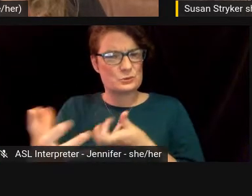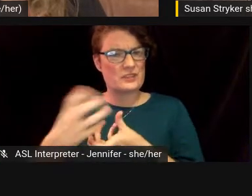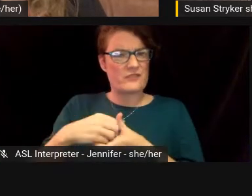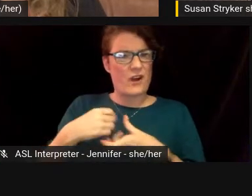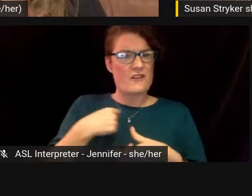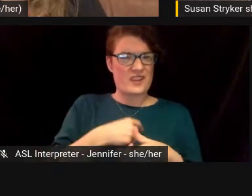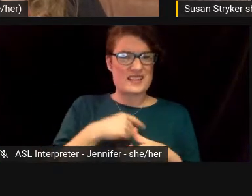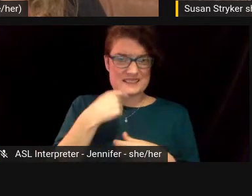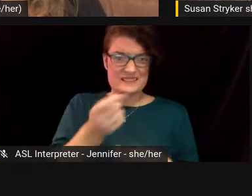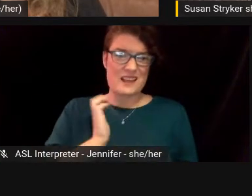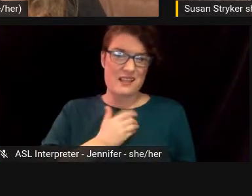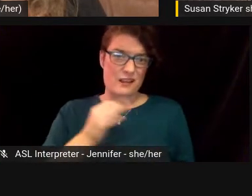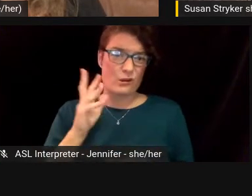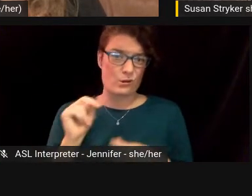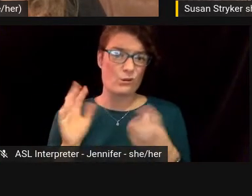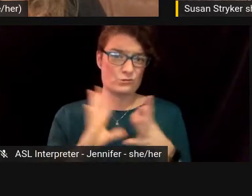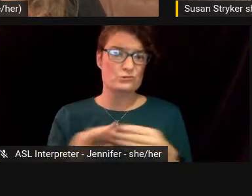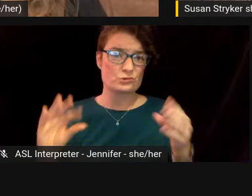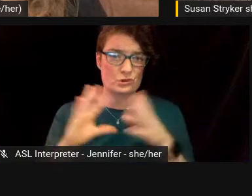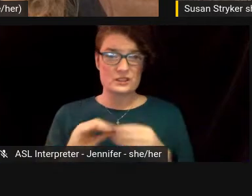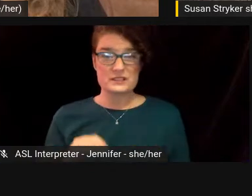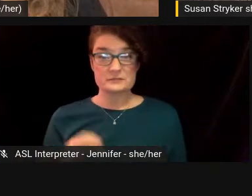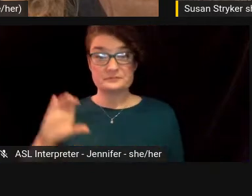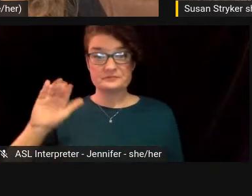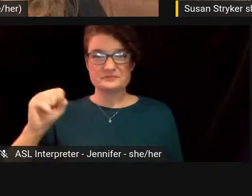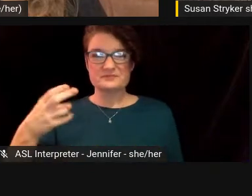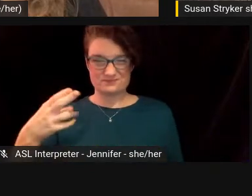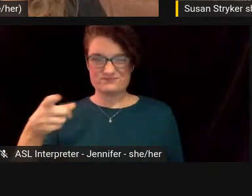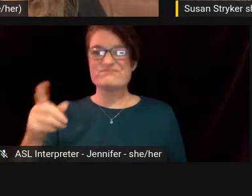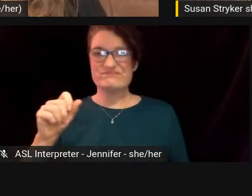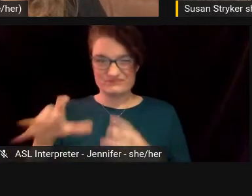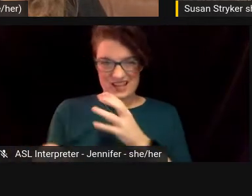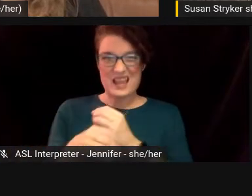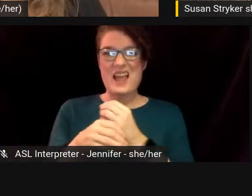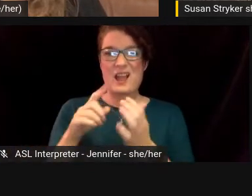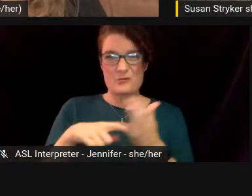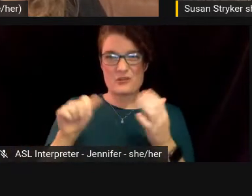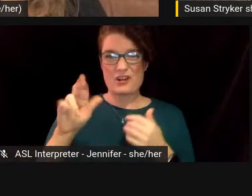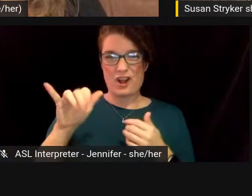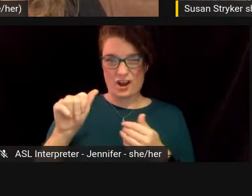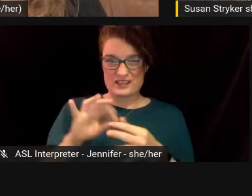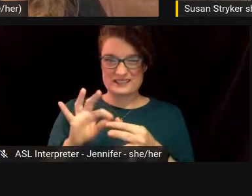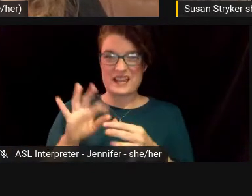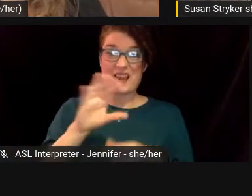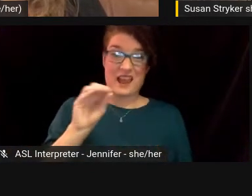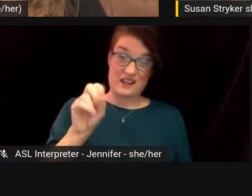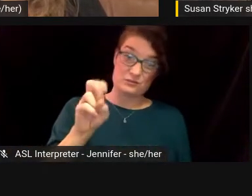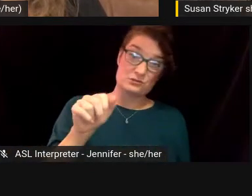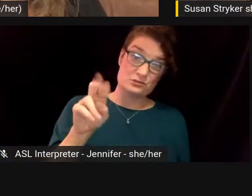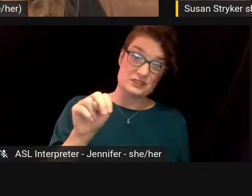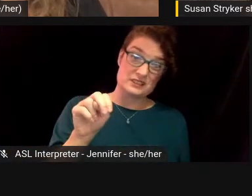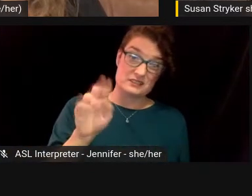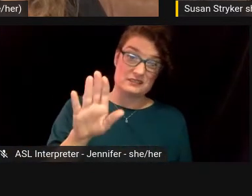stories. Yeah, just kind of going off of what Aria said, but also what Susan said about how